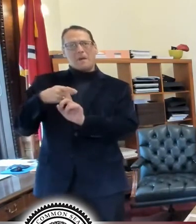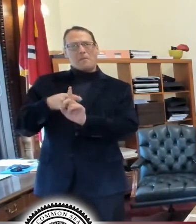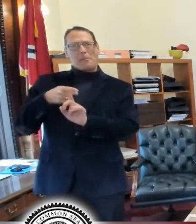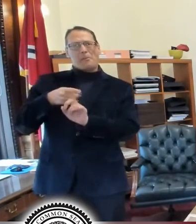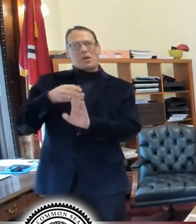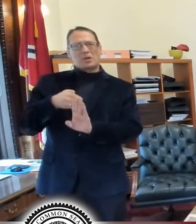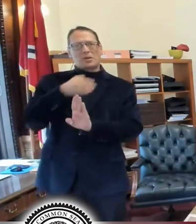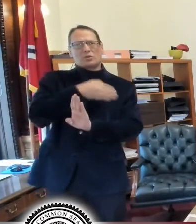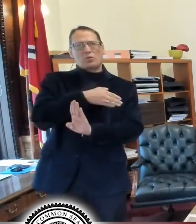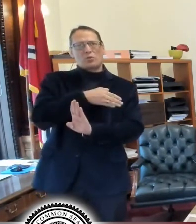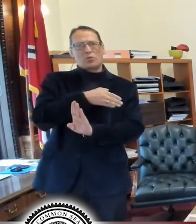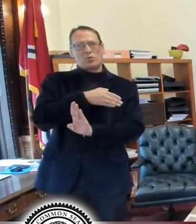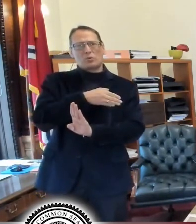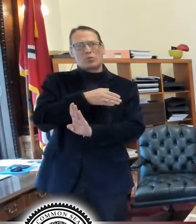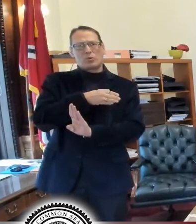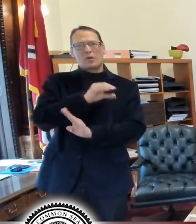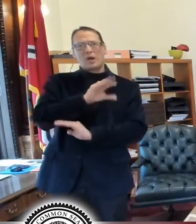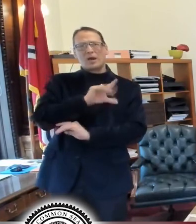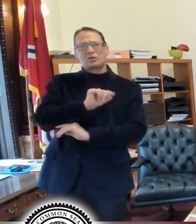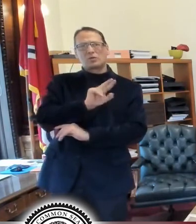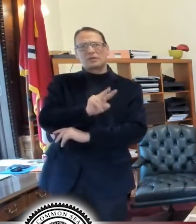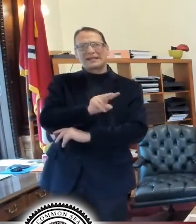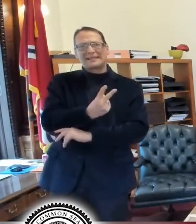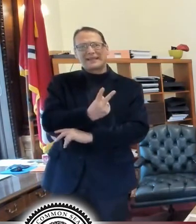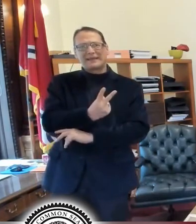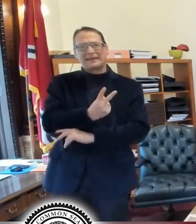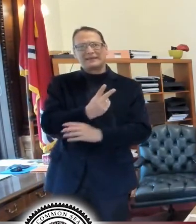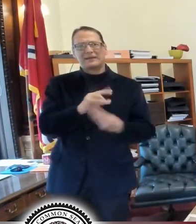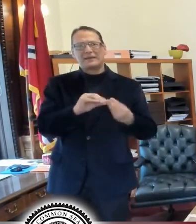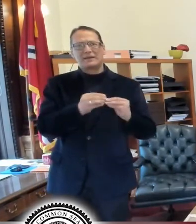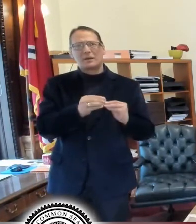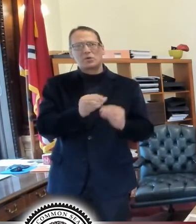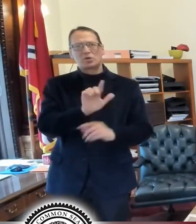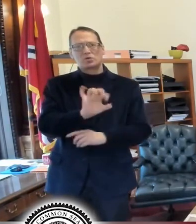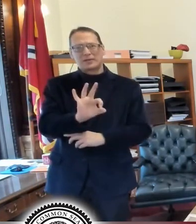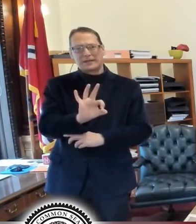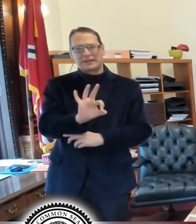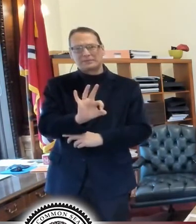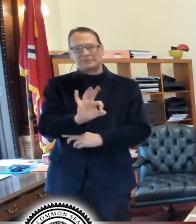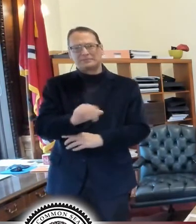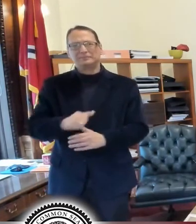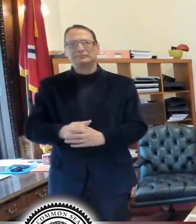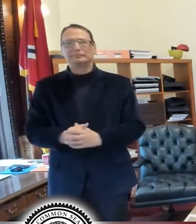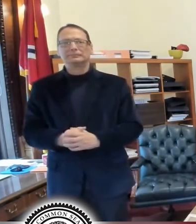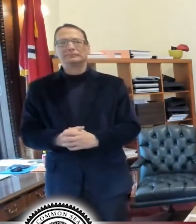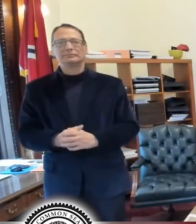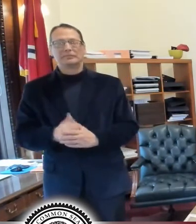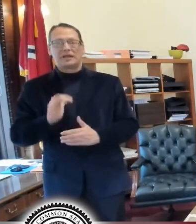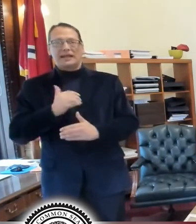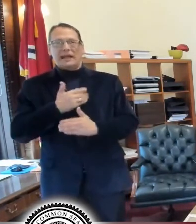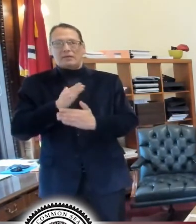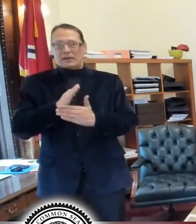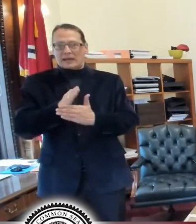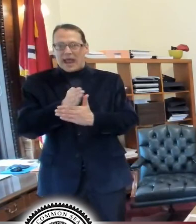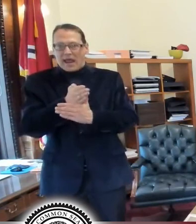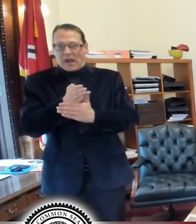on the 1st of 2nd of October. For example, we reported 29. Our average